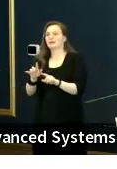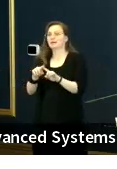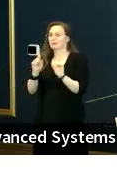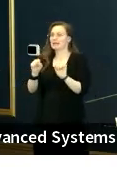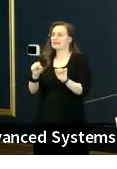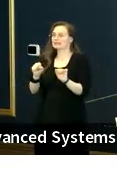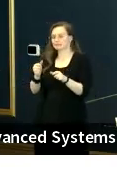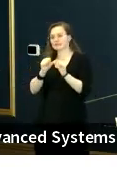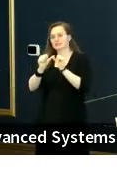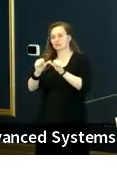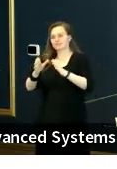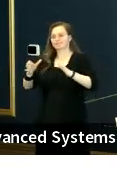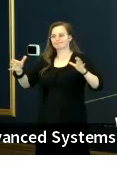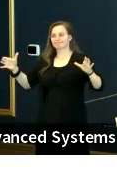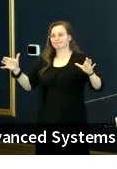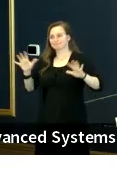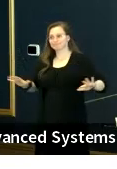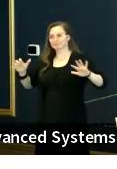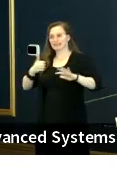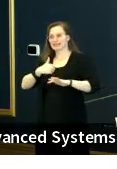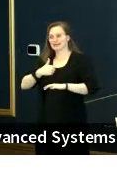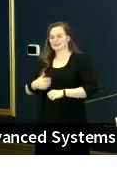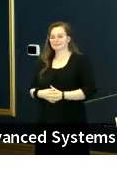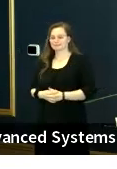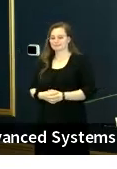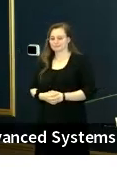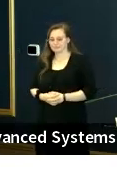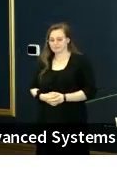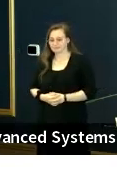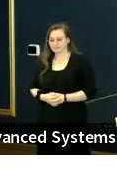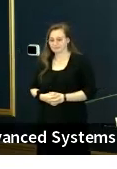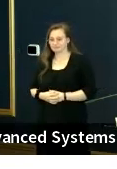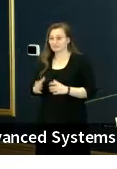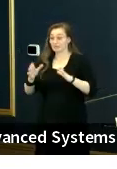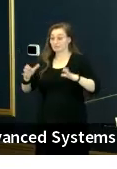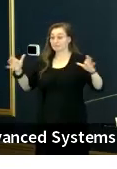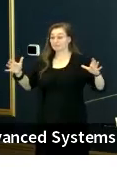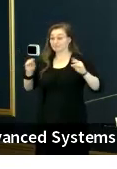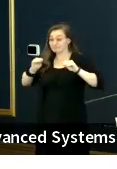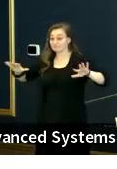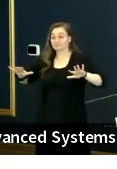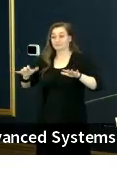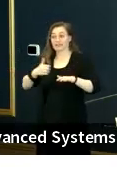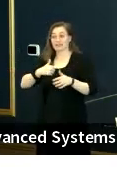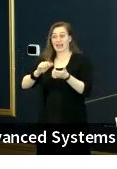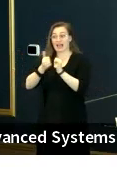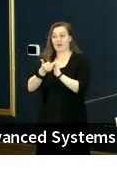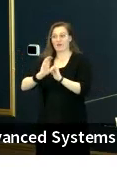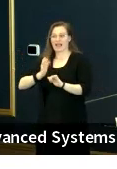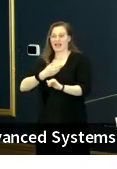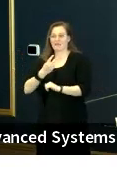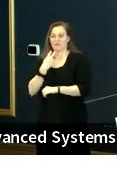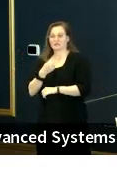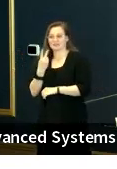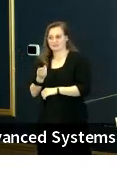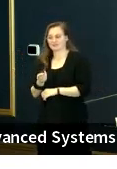our whole country. And I think the only way that that is going to happen is the voice of the youth, and that brings us to